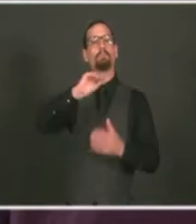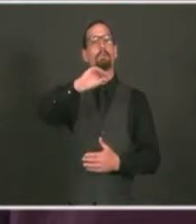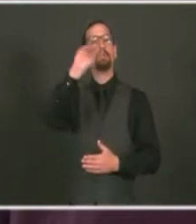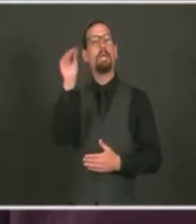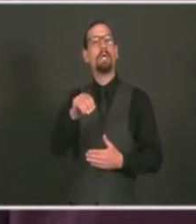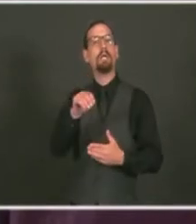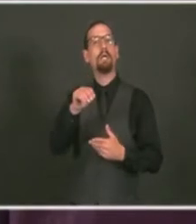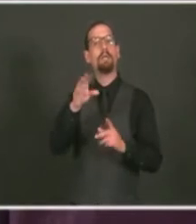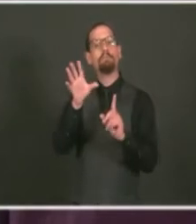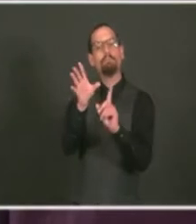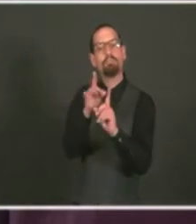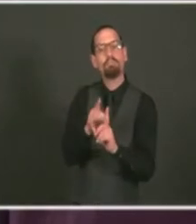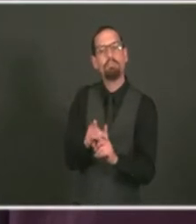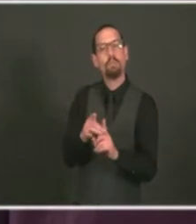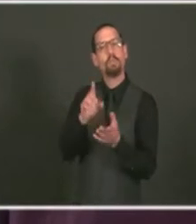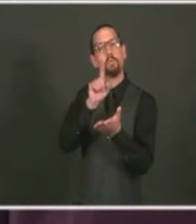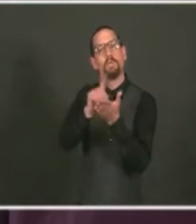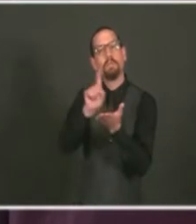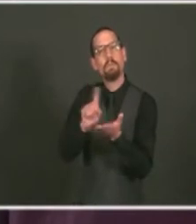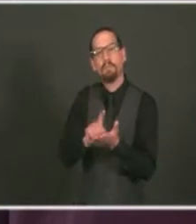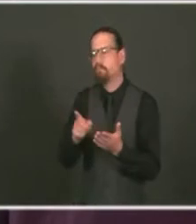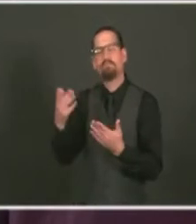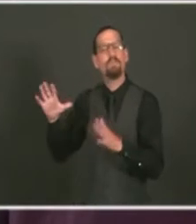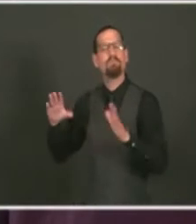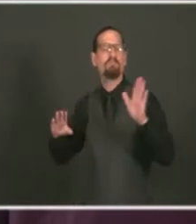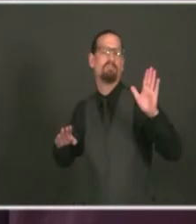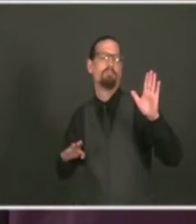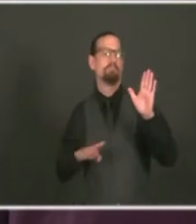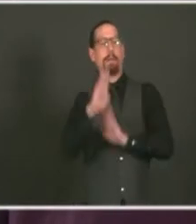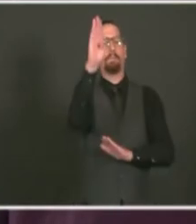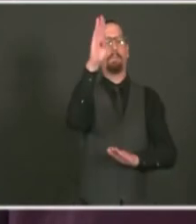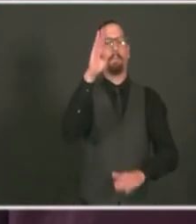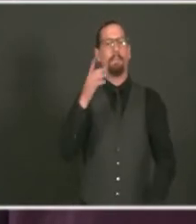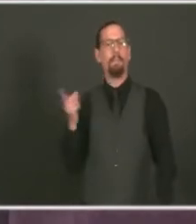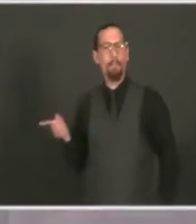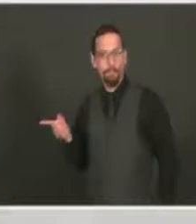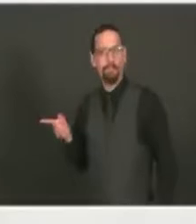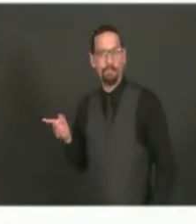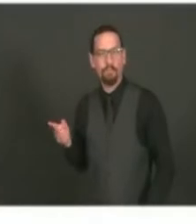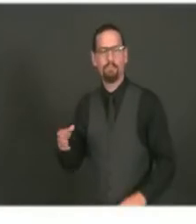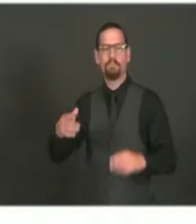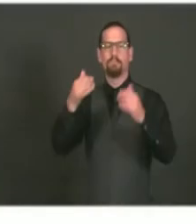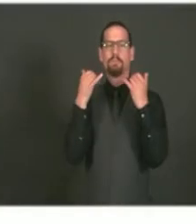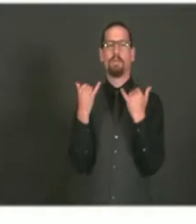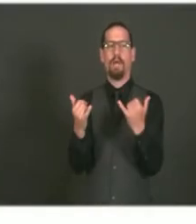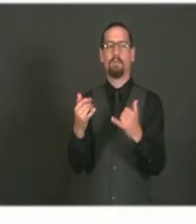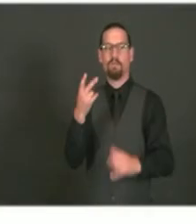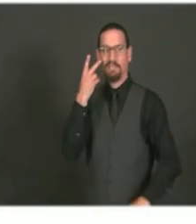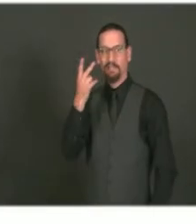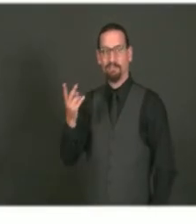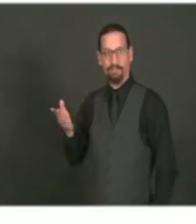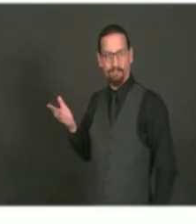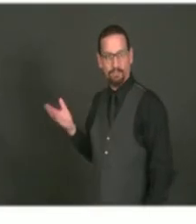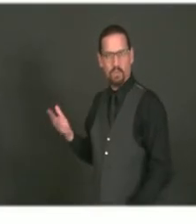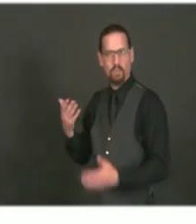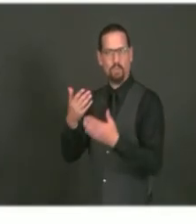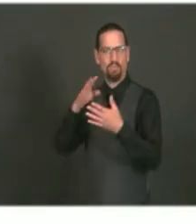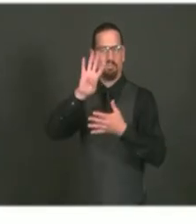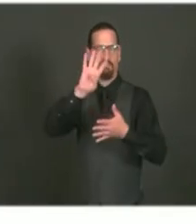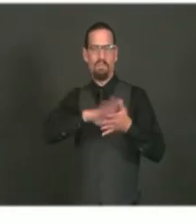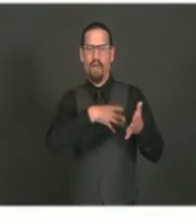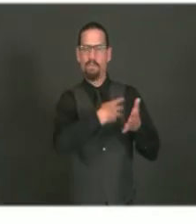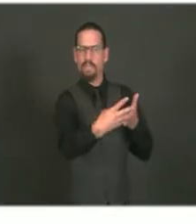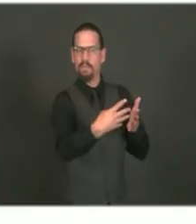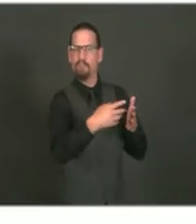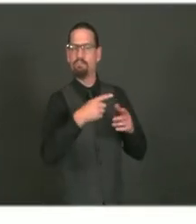slide that helps illustrate what we've been seeing in the data. And I'd ask if you could please put the slide up on the screen.